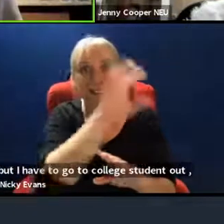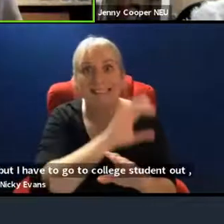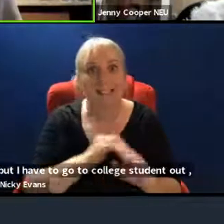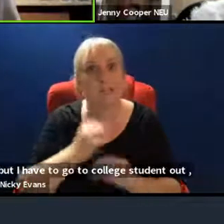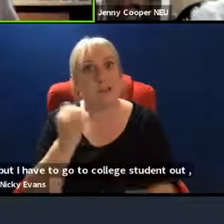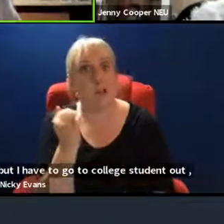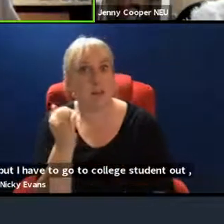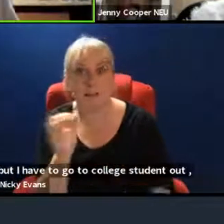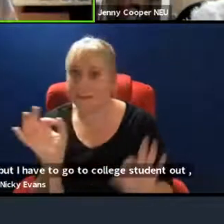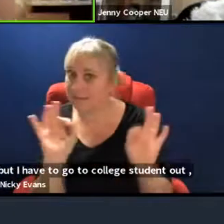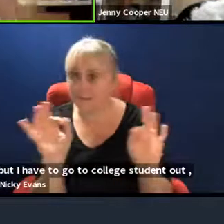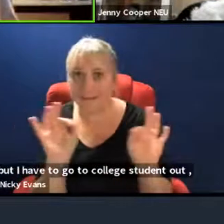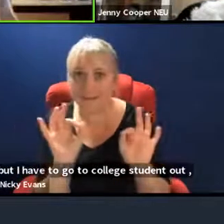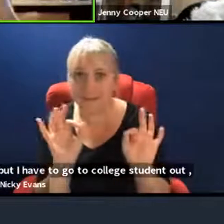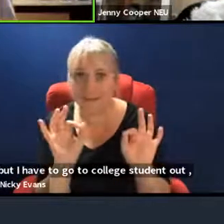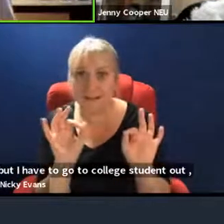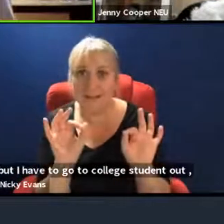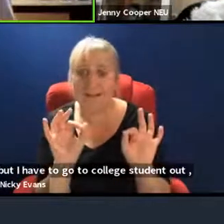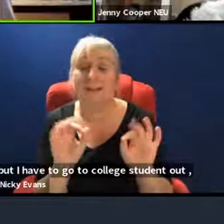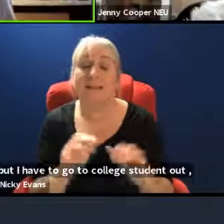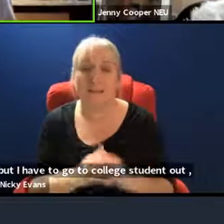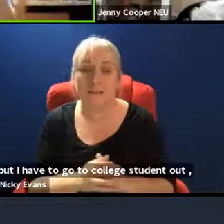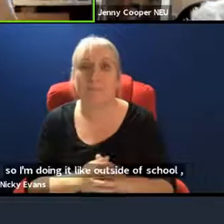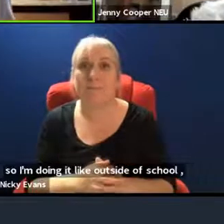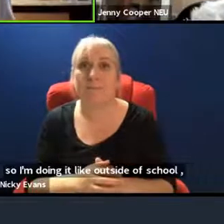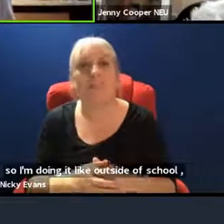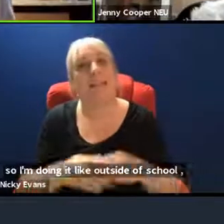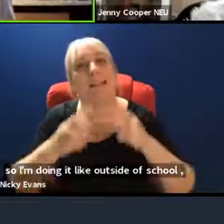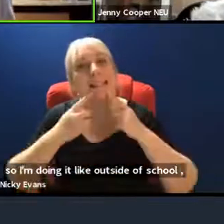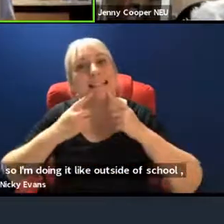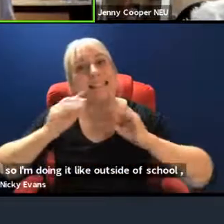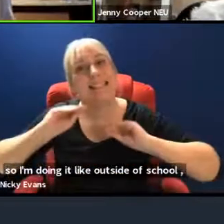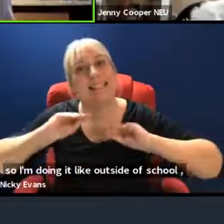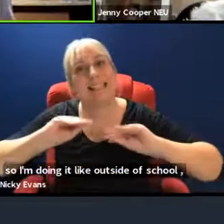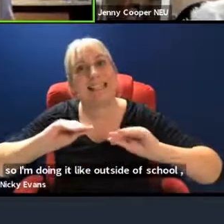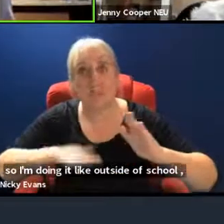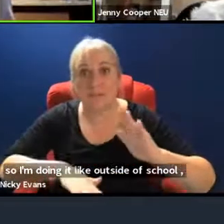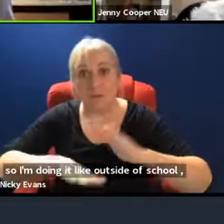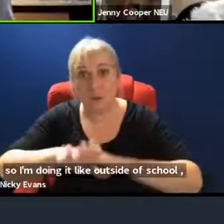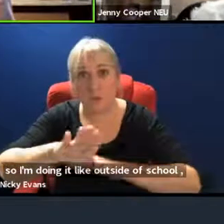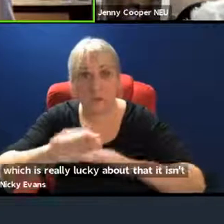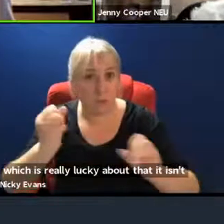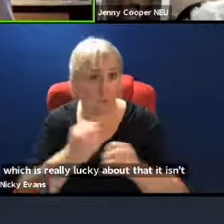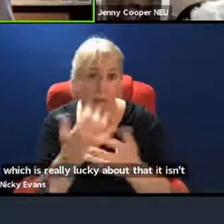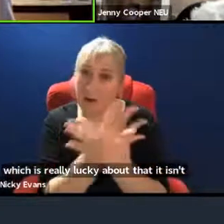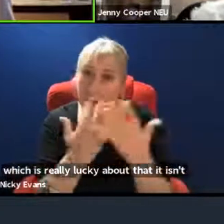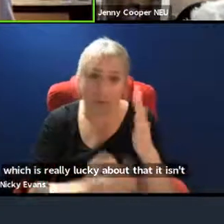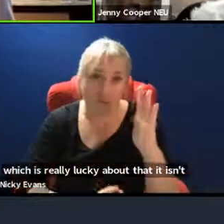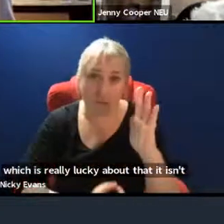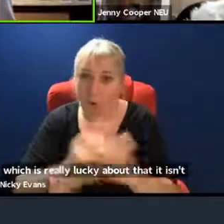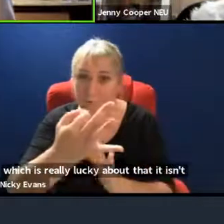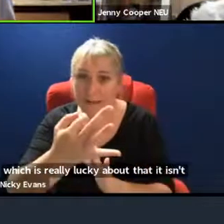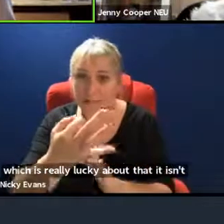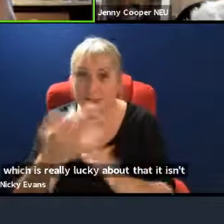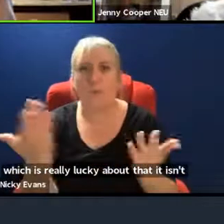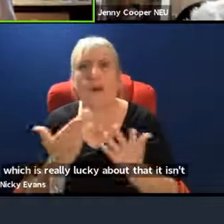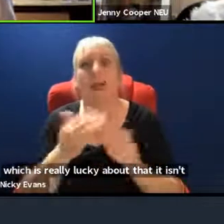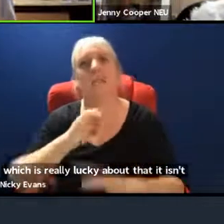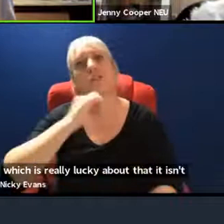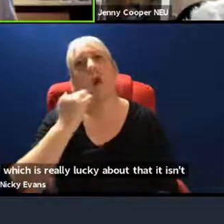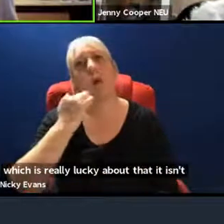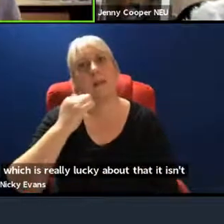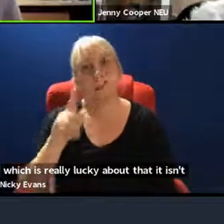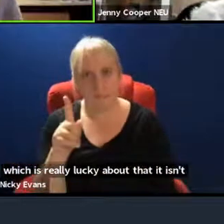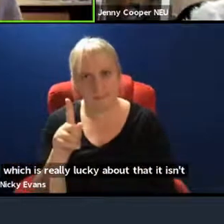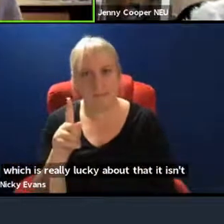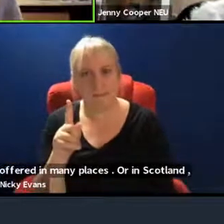all. And yeah, and then with Teach the Future, we really have made a lot of progress so far, especially in Scotland. We've